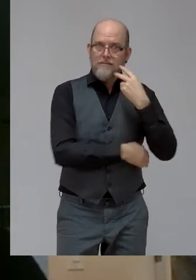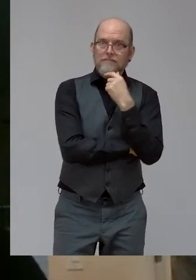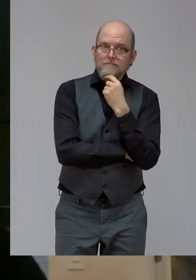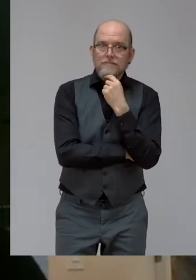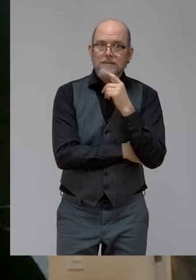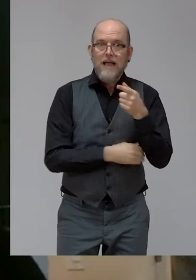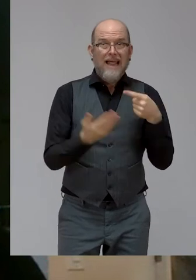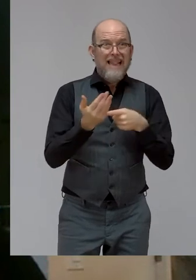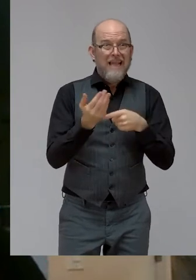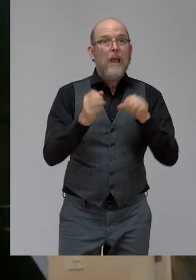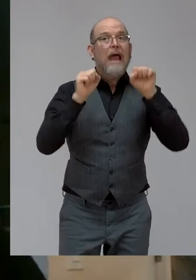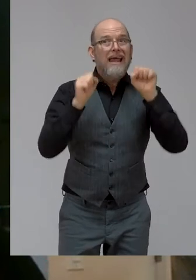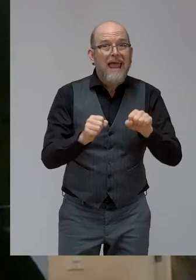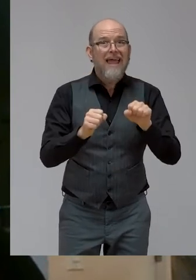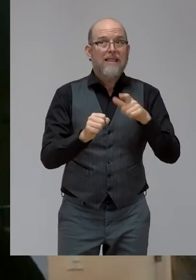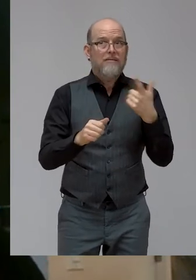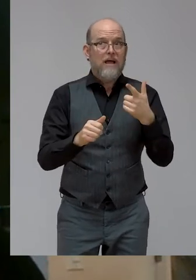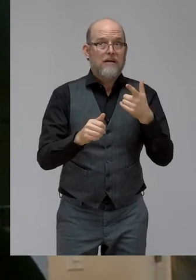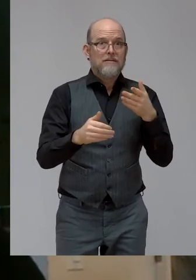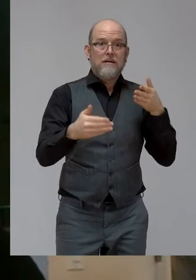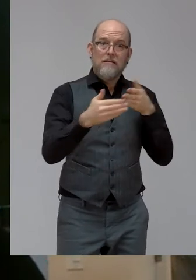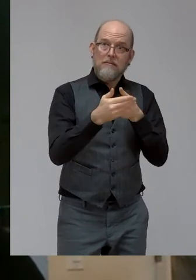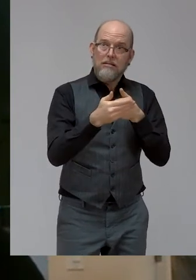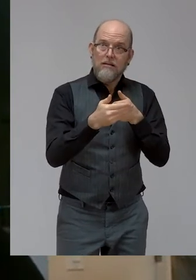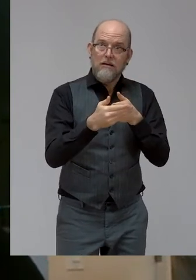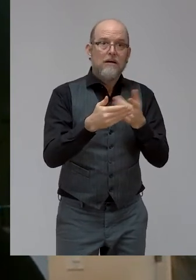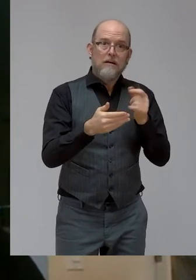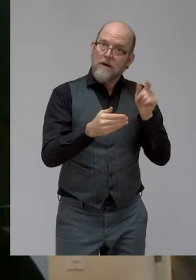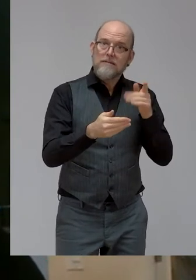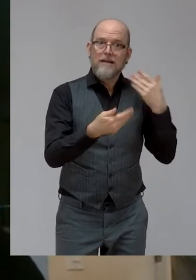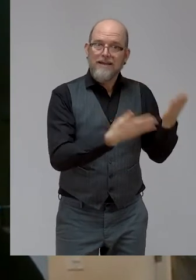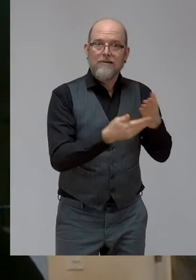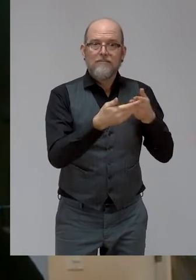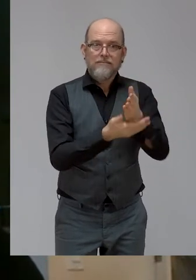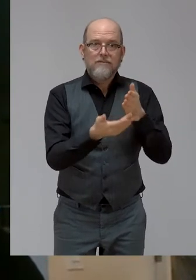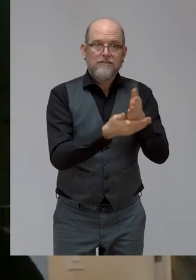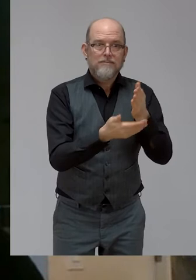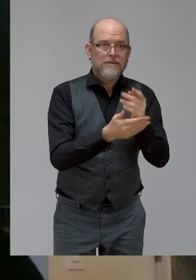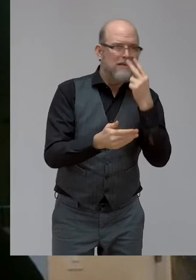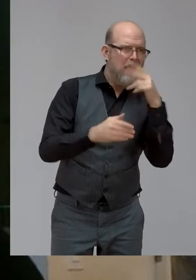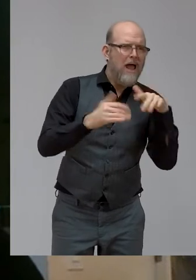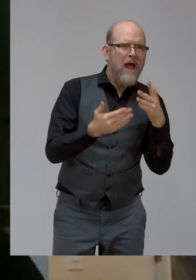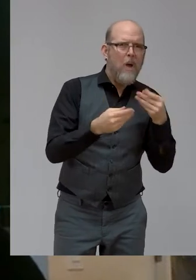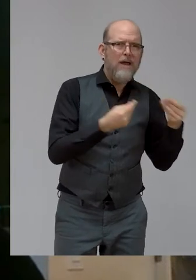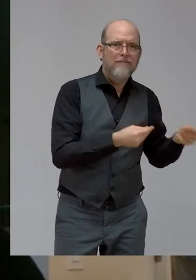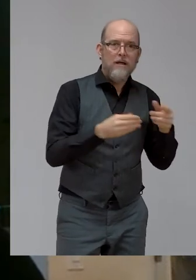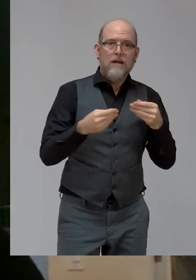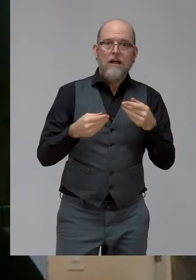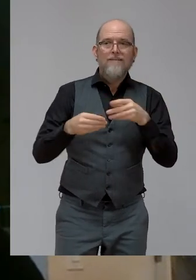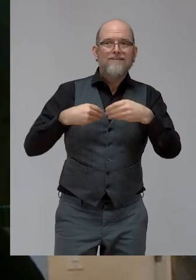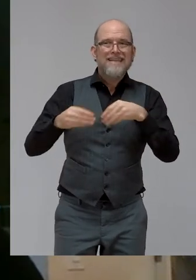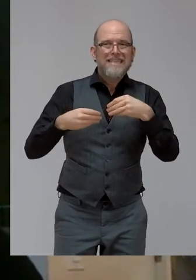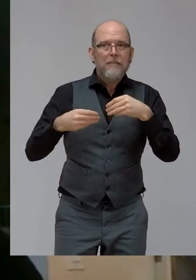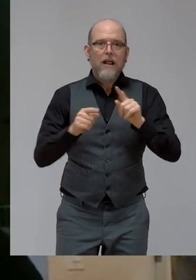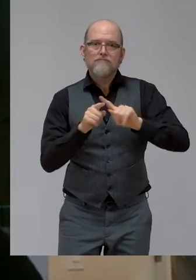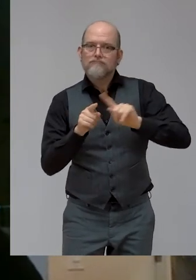persons with disabilities might face by providing flexibility, the choice and the agency to engage with their